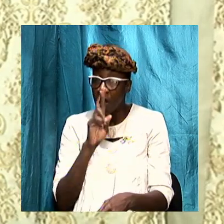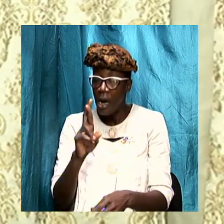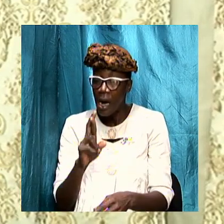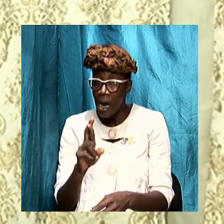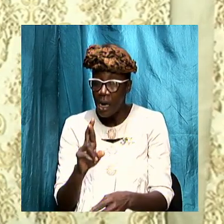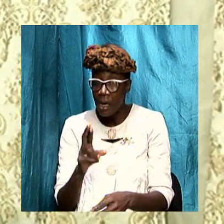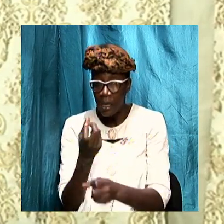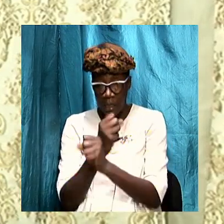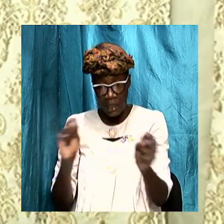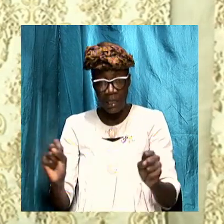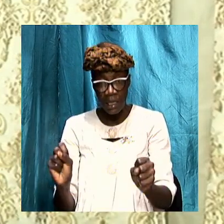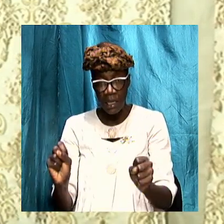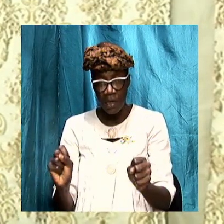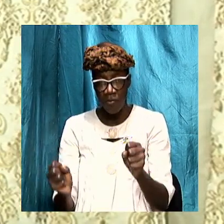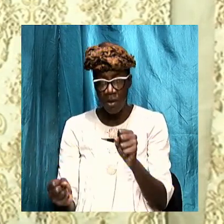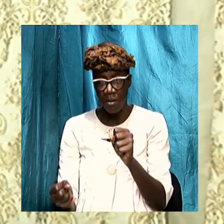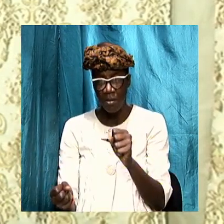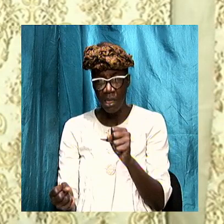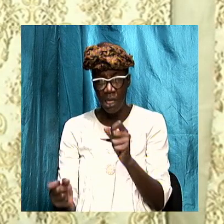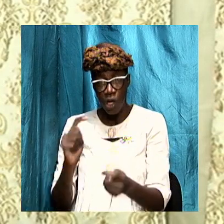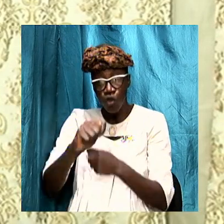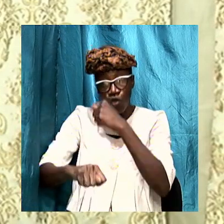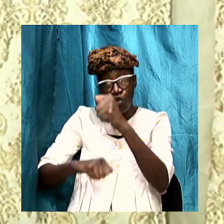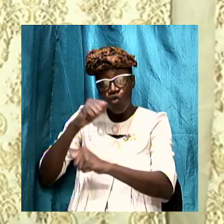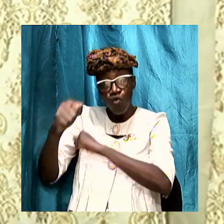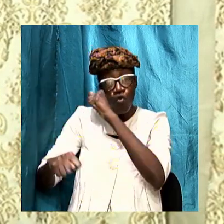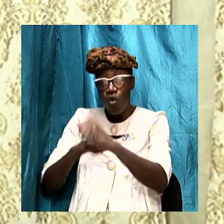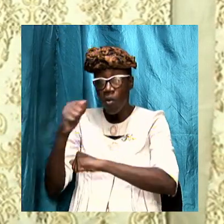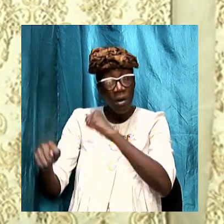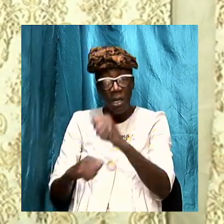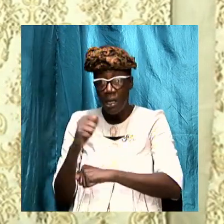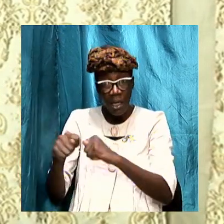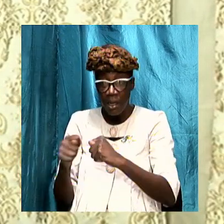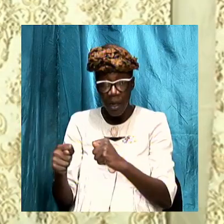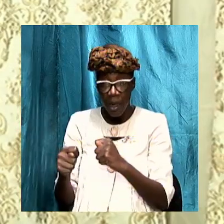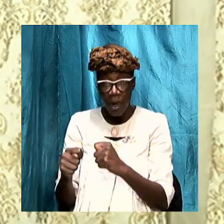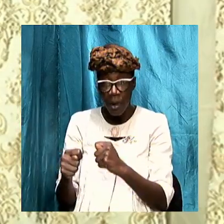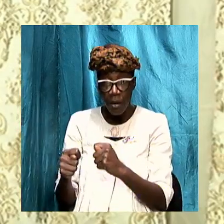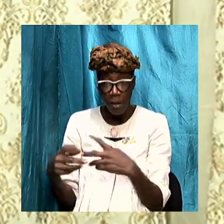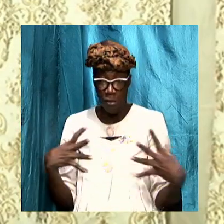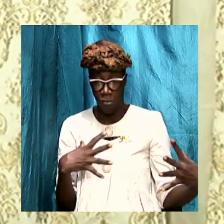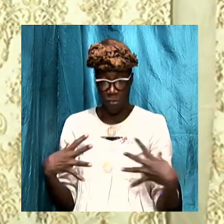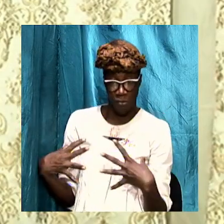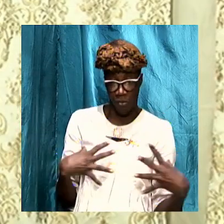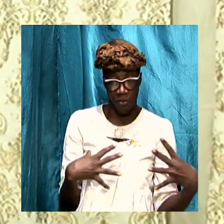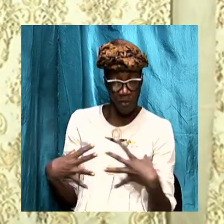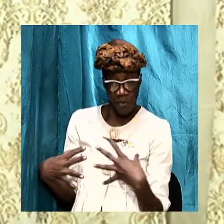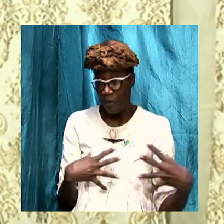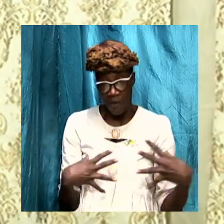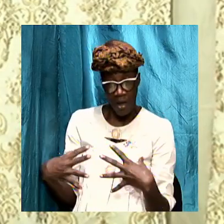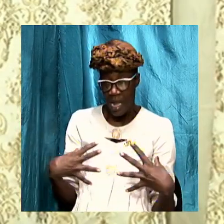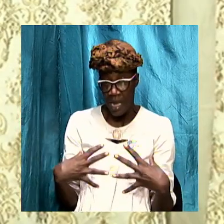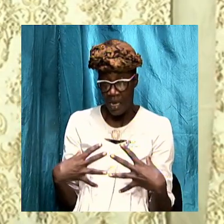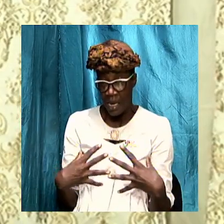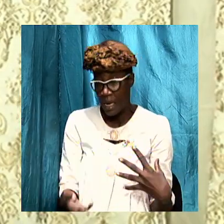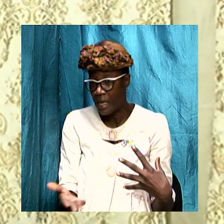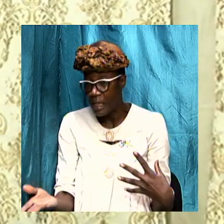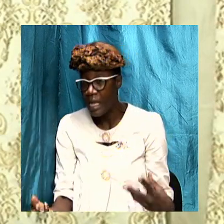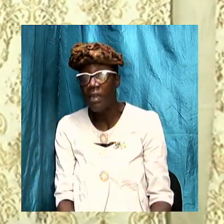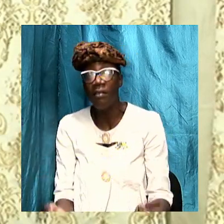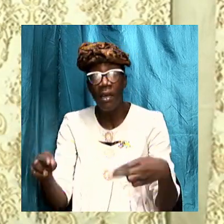troubled are troubled perplexed and in some instances bewildered at the things that are happening